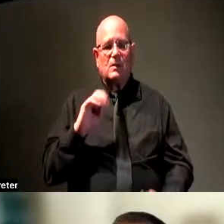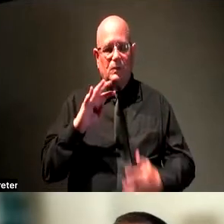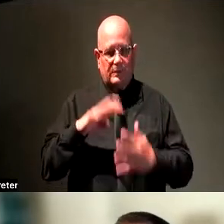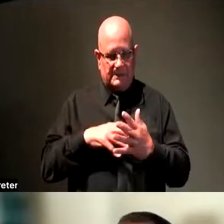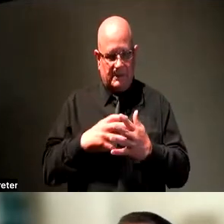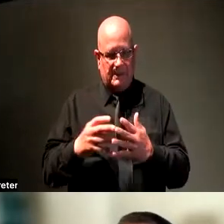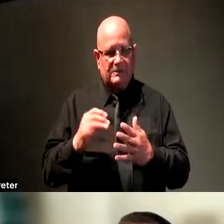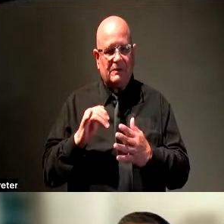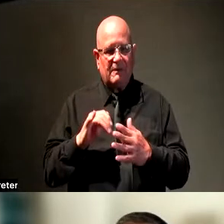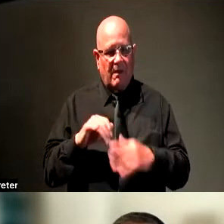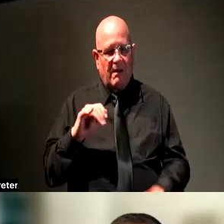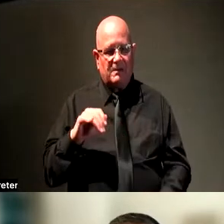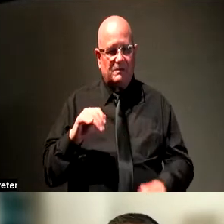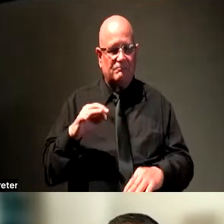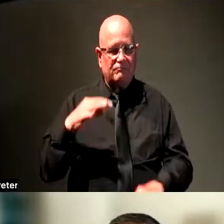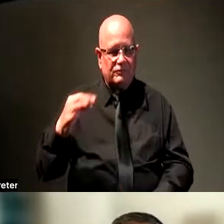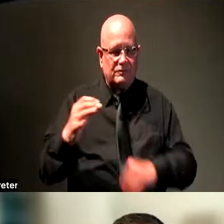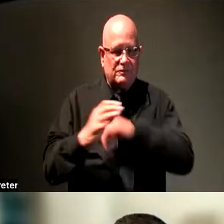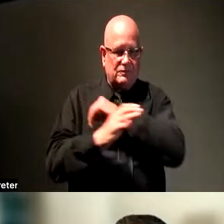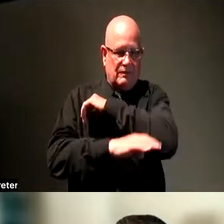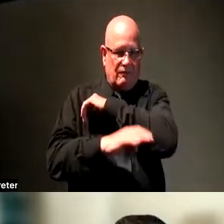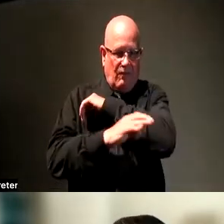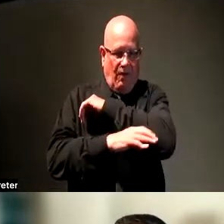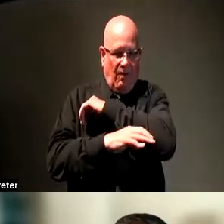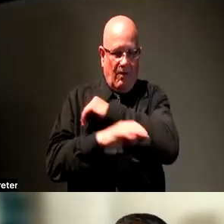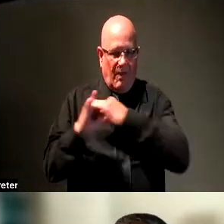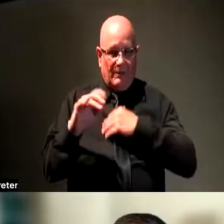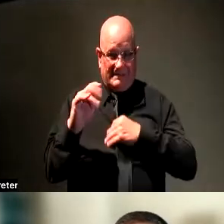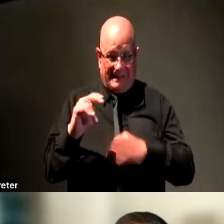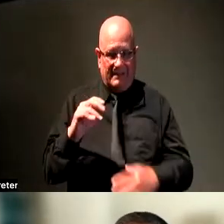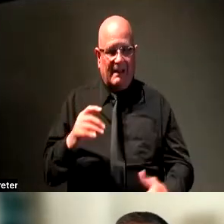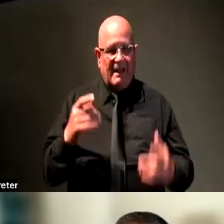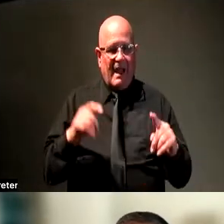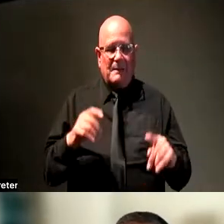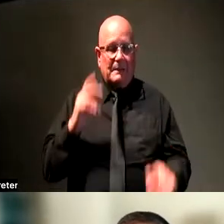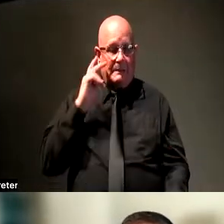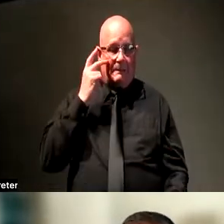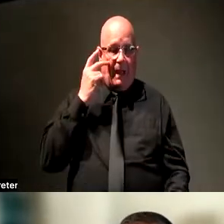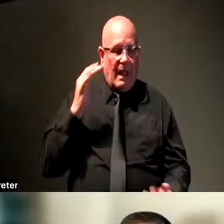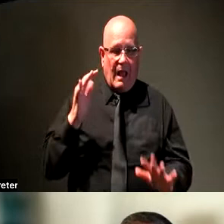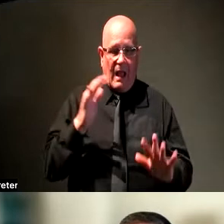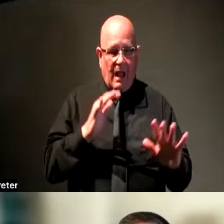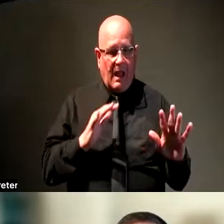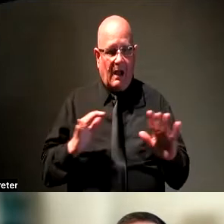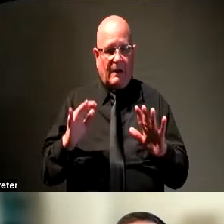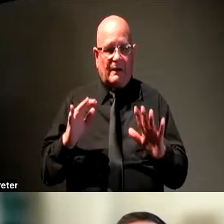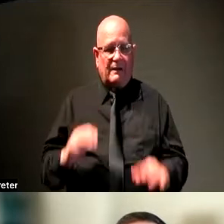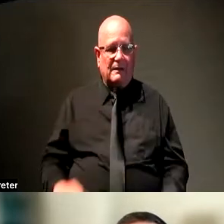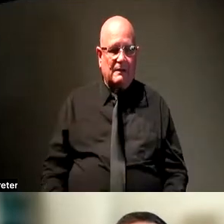think it was the fall maybe. And in the midst of this panic, what many of our organizations did, I would say most,